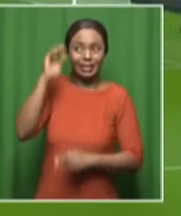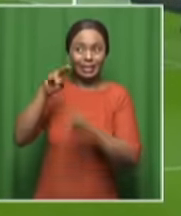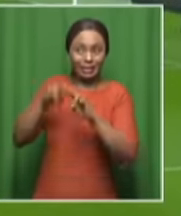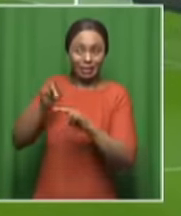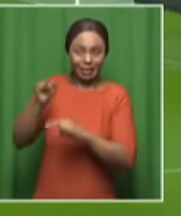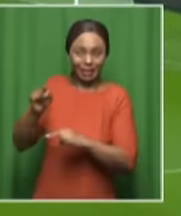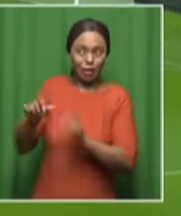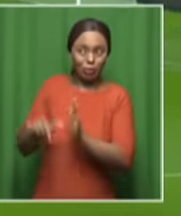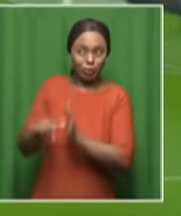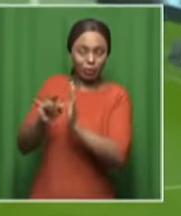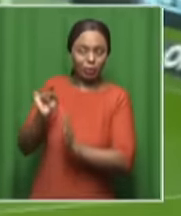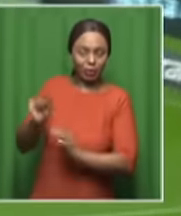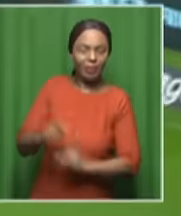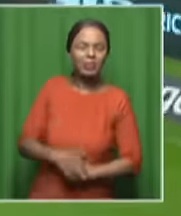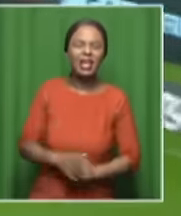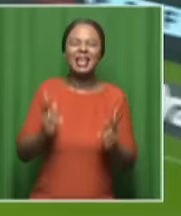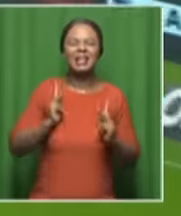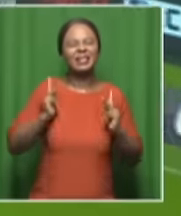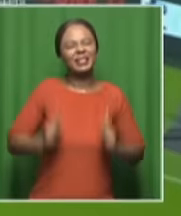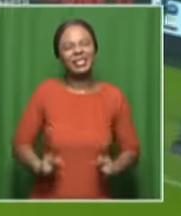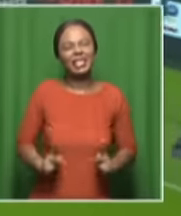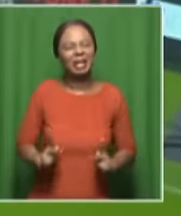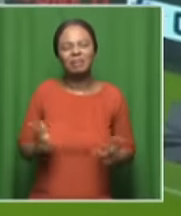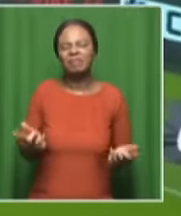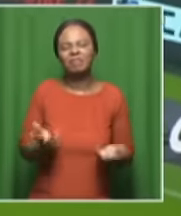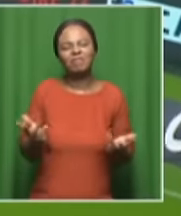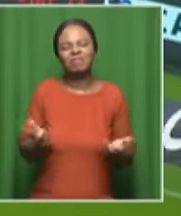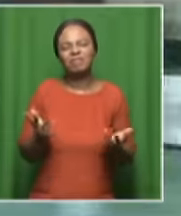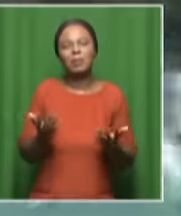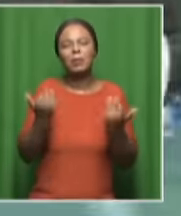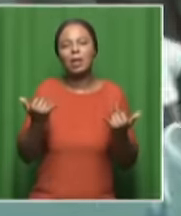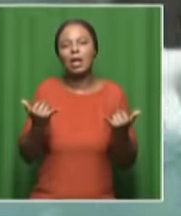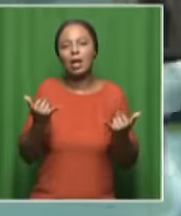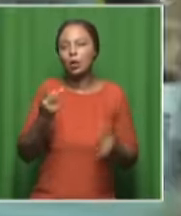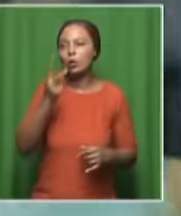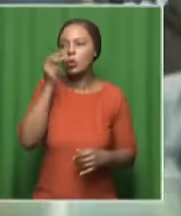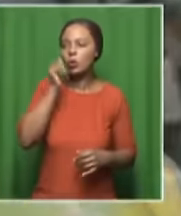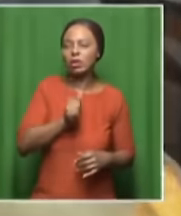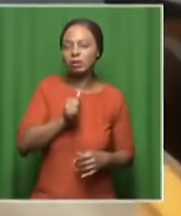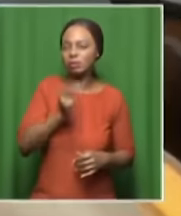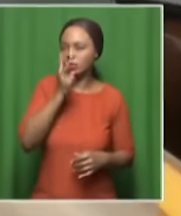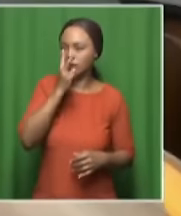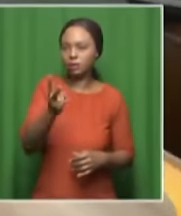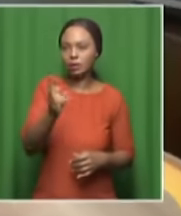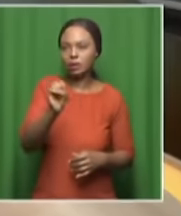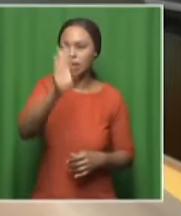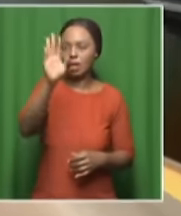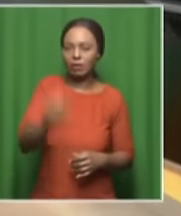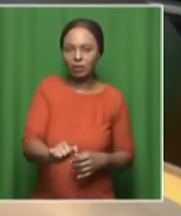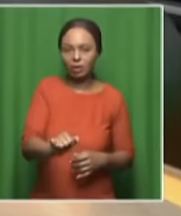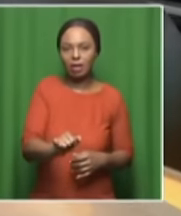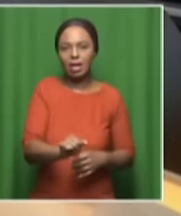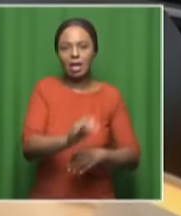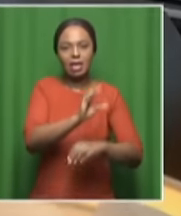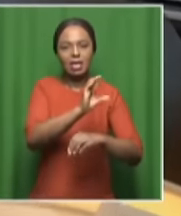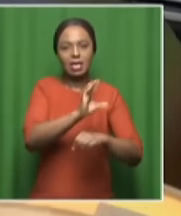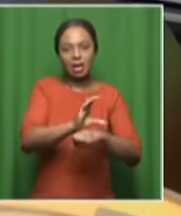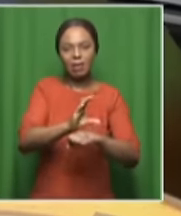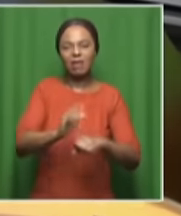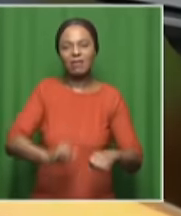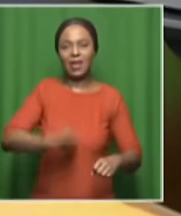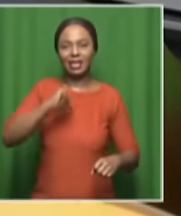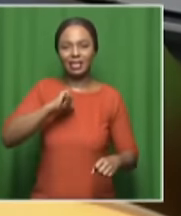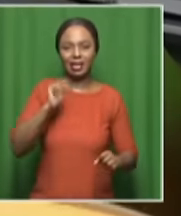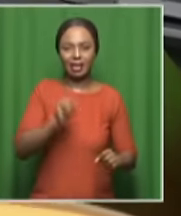in terms of just the physical aspect of it, coach, you look at the fact that when South Africa came up against the Cabo Verde, they had one